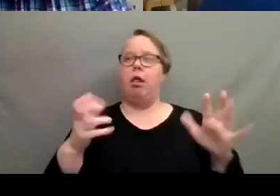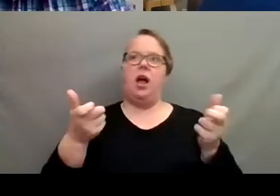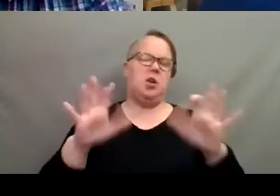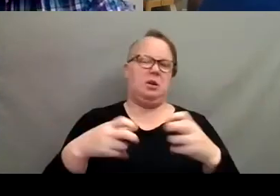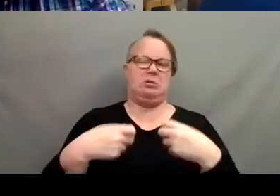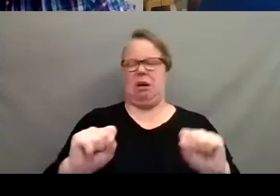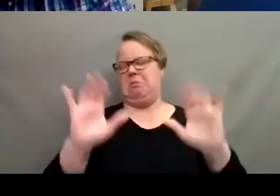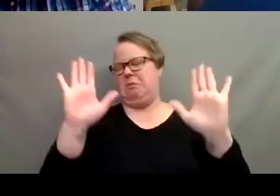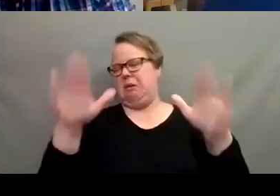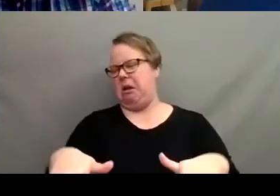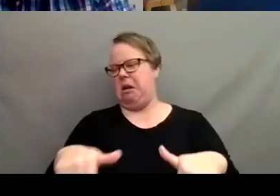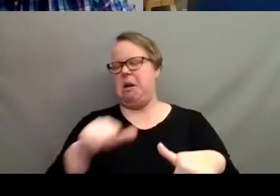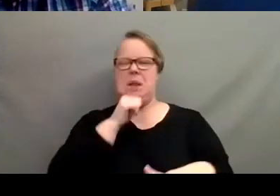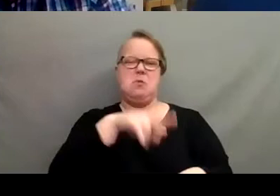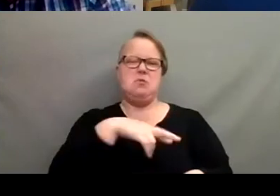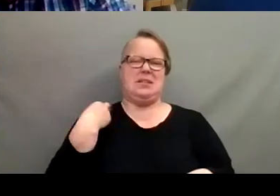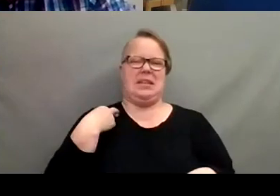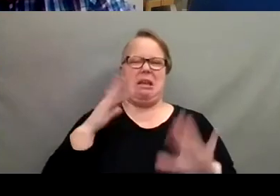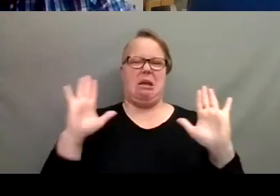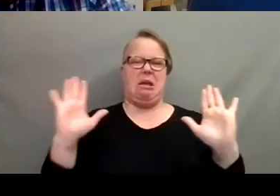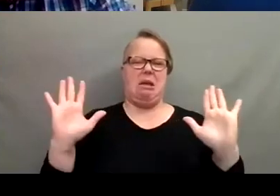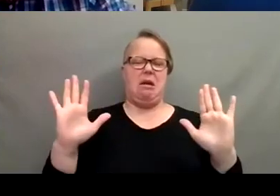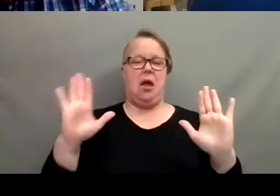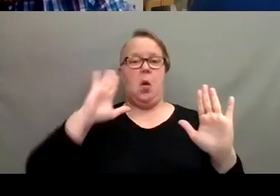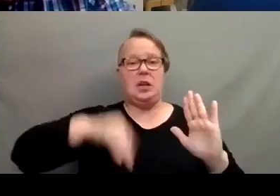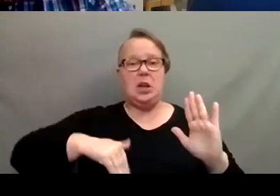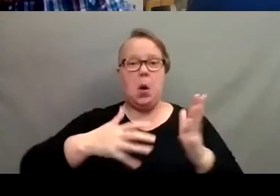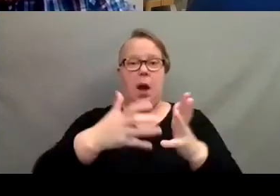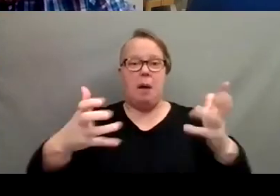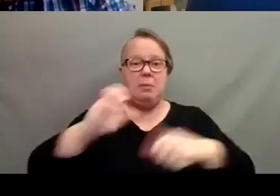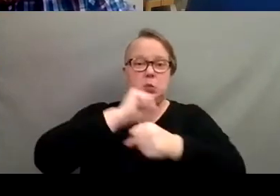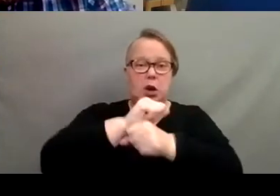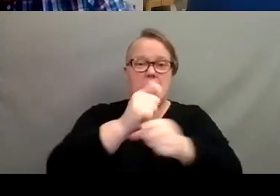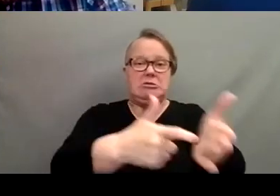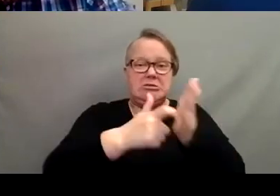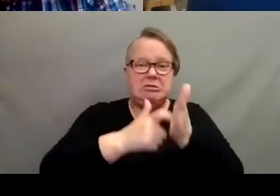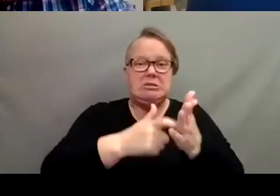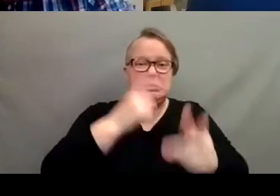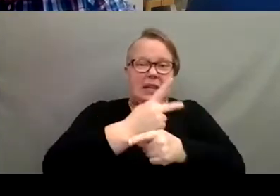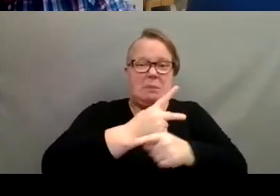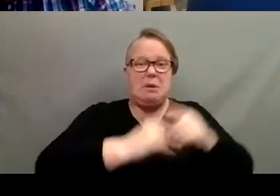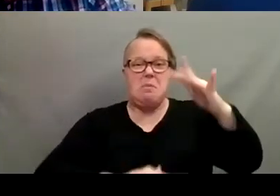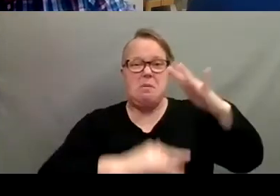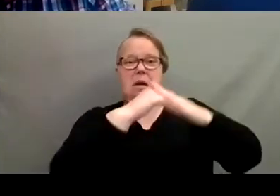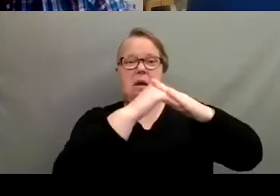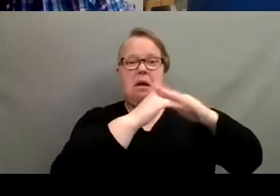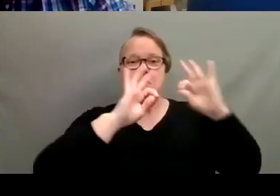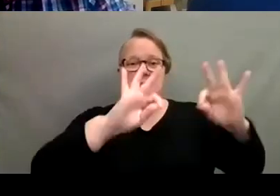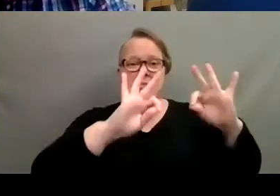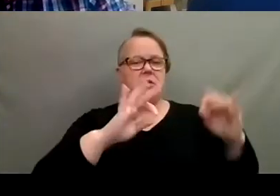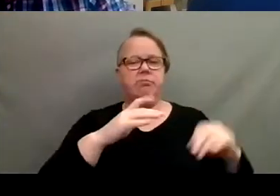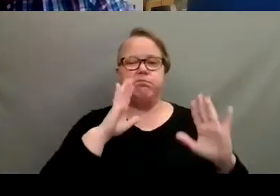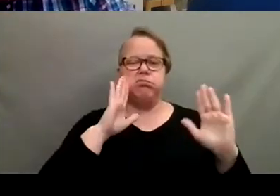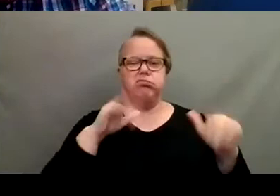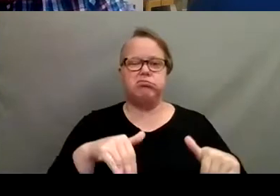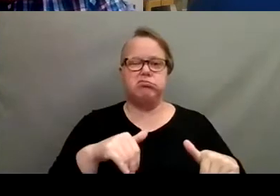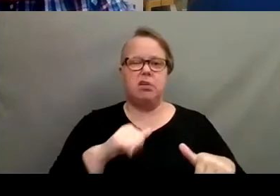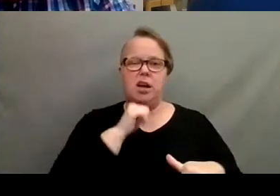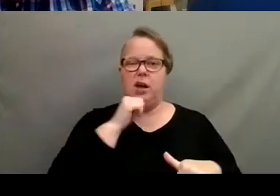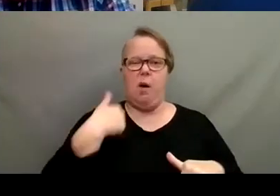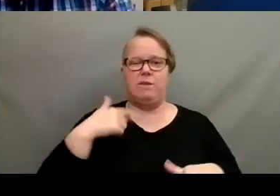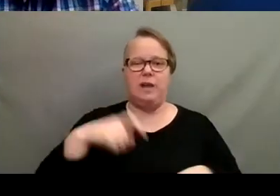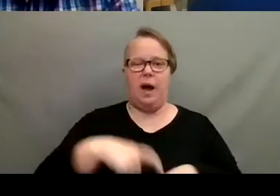No, don't, don't risk it. Yeah. We know how much work it's going to take to, to keep it at its maximum life. So it's like, nah, we don't have time for that.